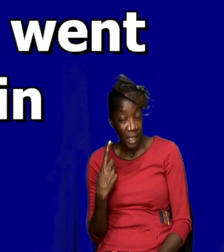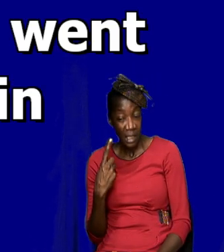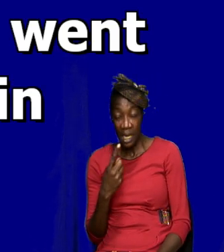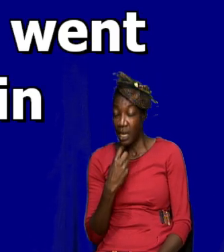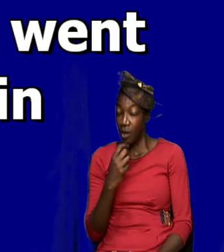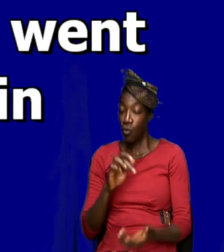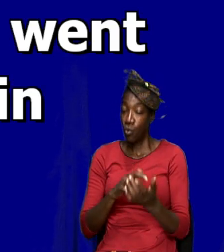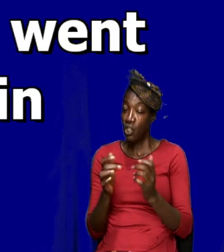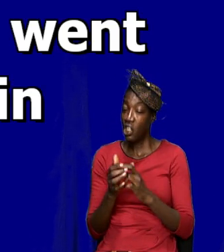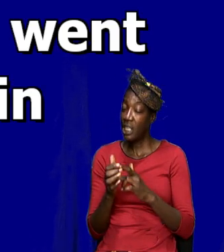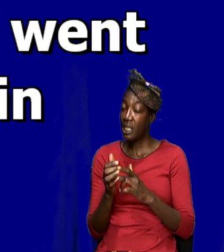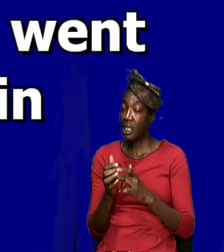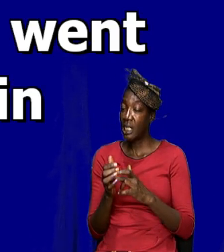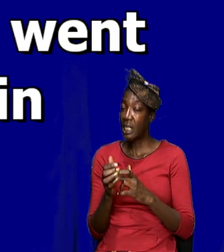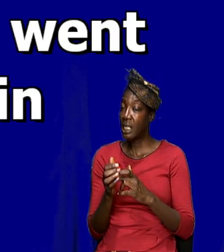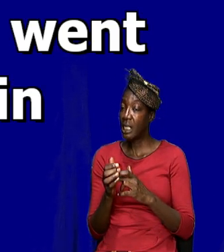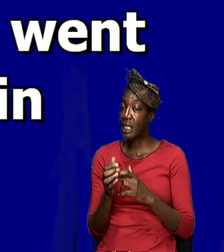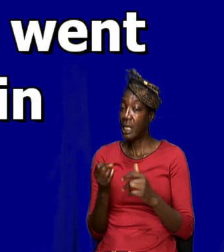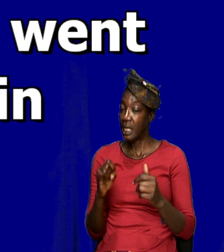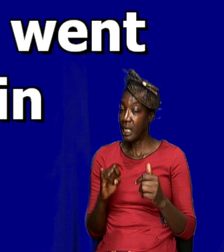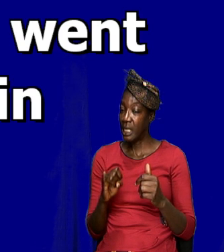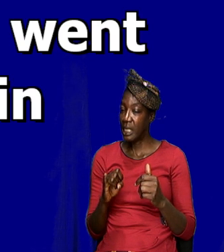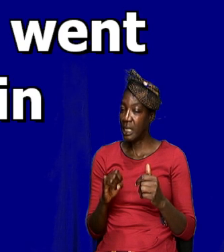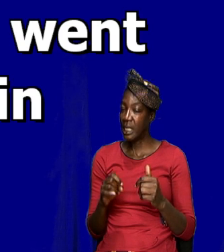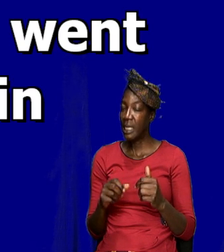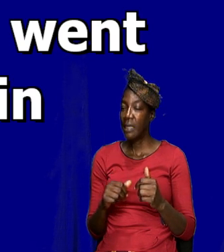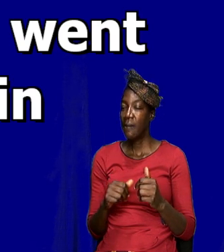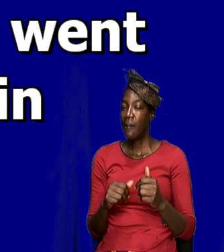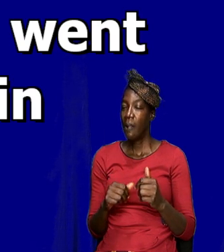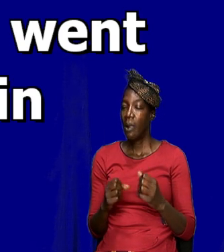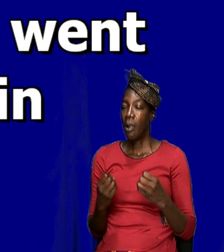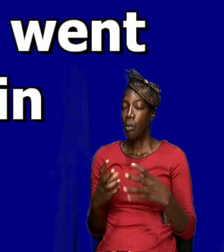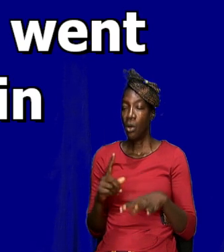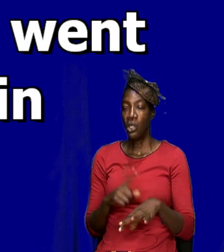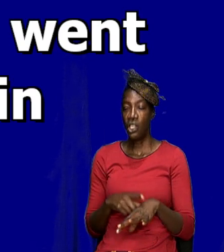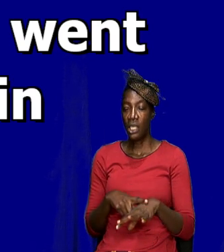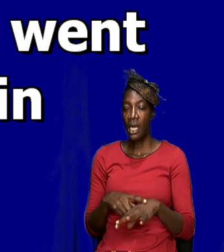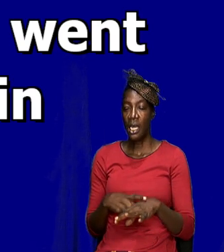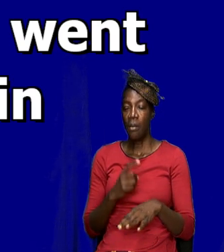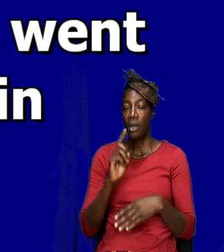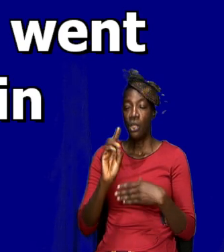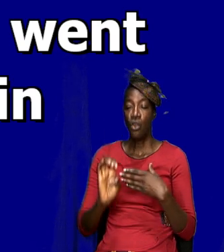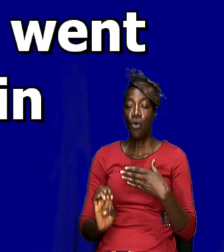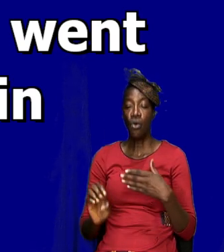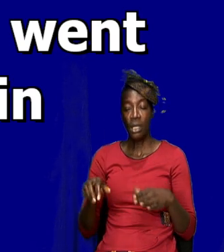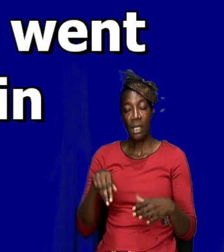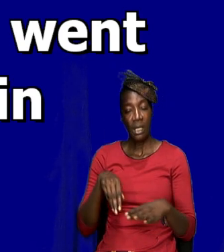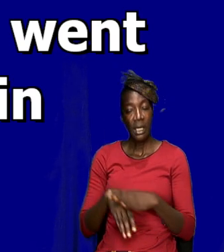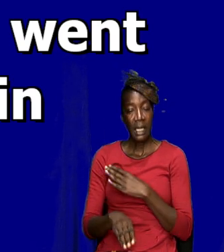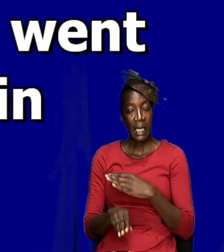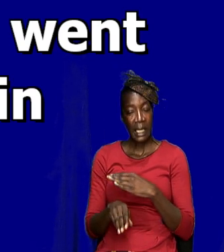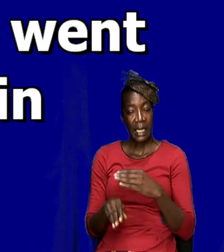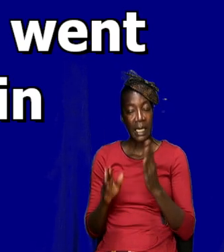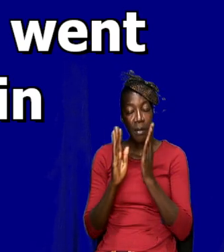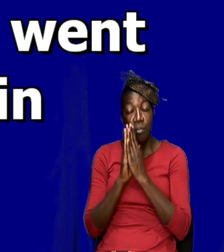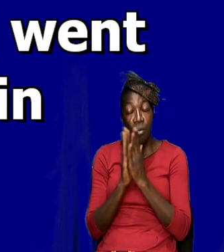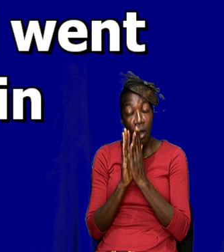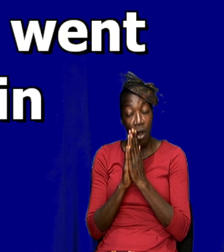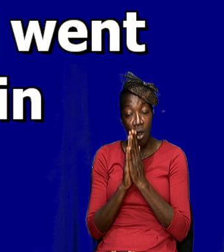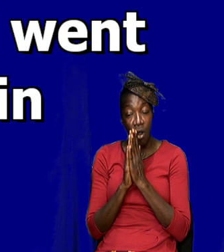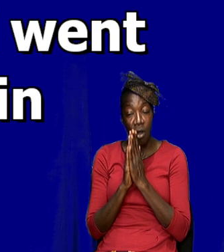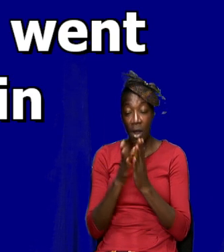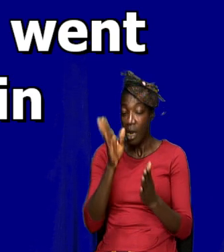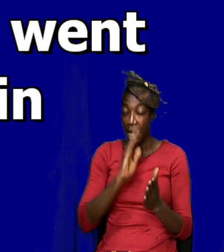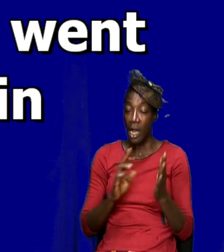who he is, it is not, a lot of times it is done in prayer. It is while you are in prayer that